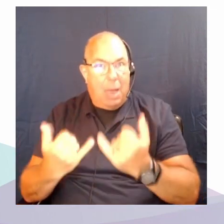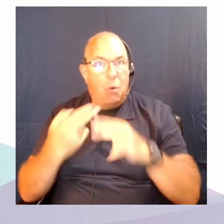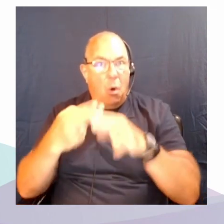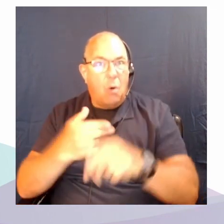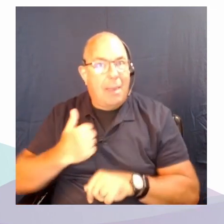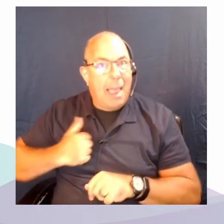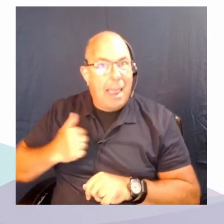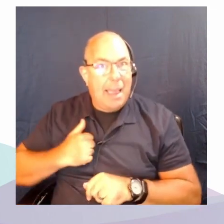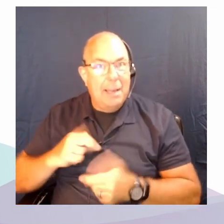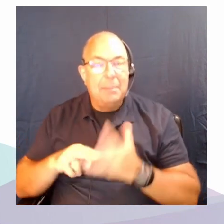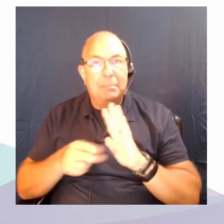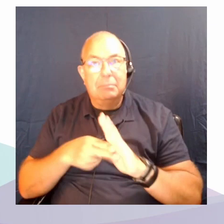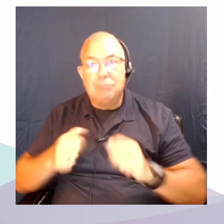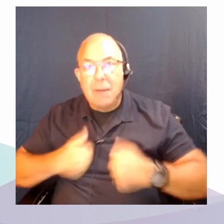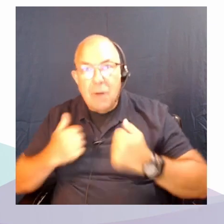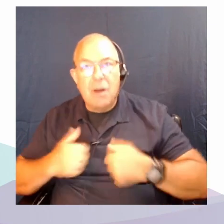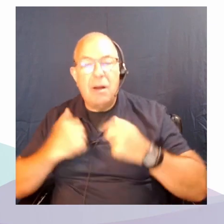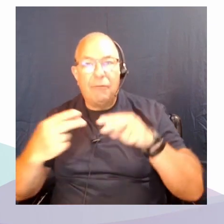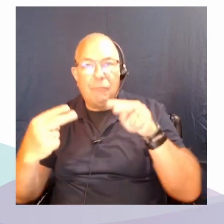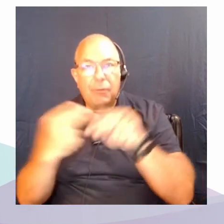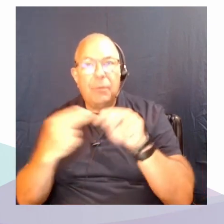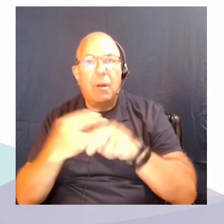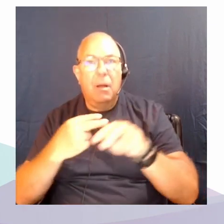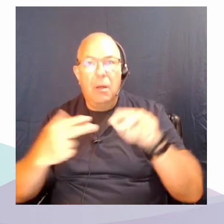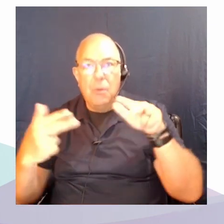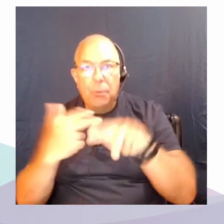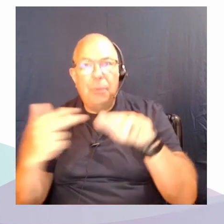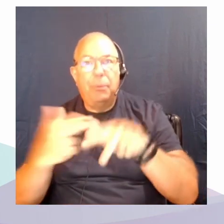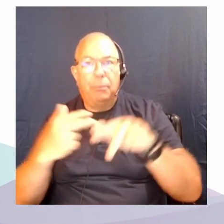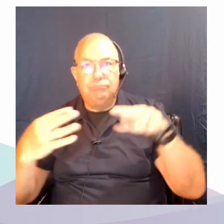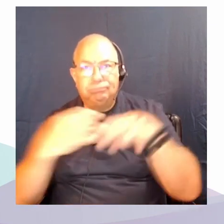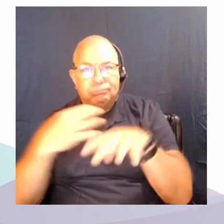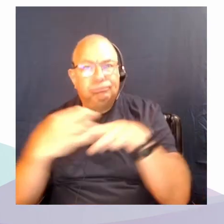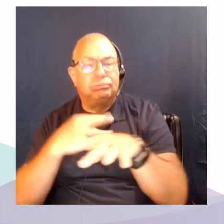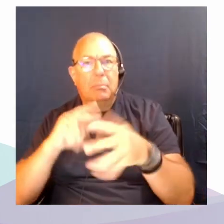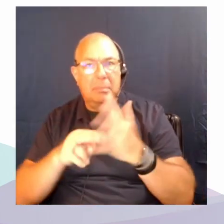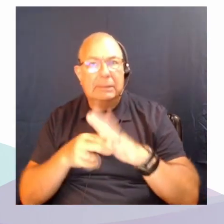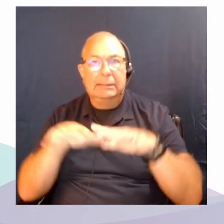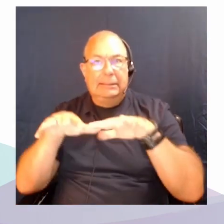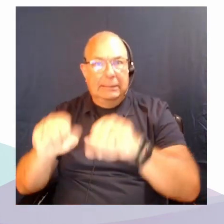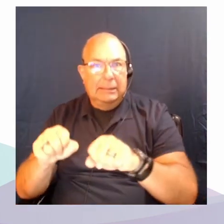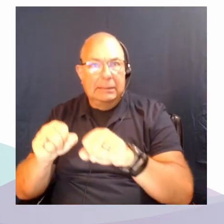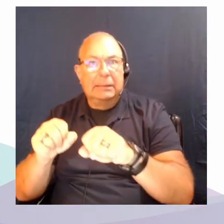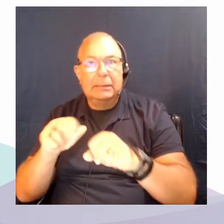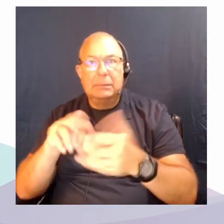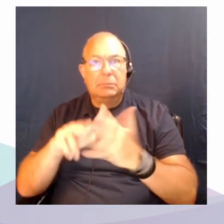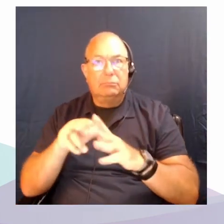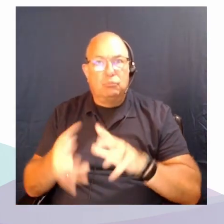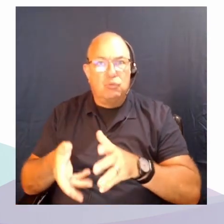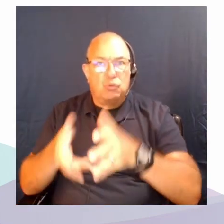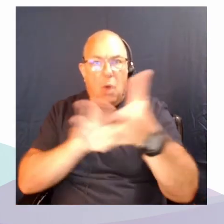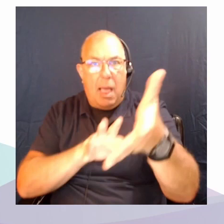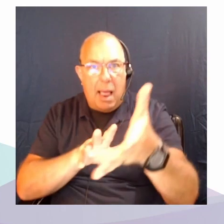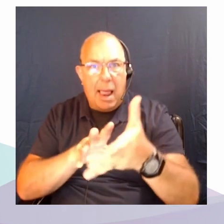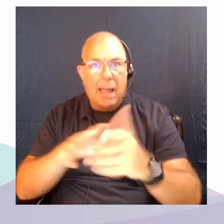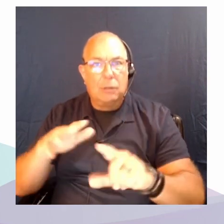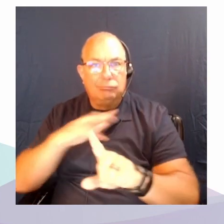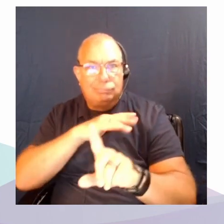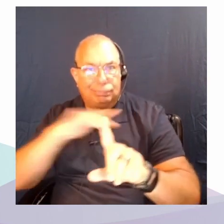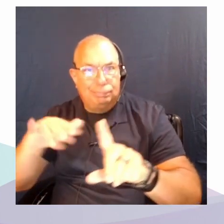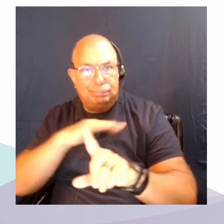freeways and highways, they colonize space, they disrupt ecologies, they create urban and suburban sprawl.